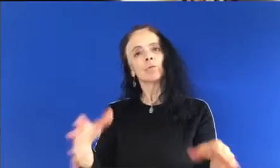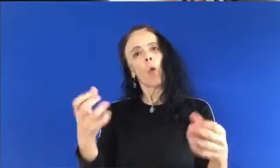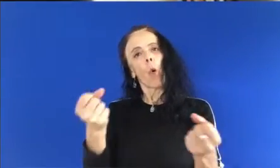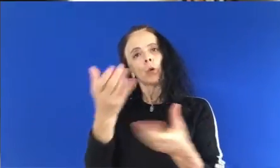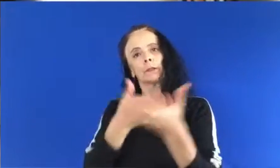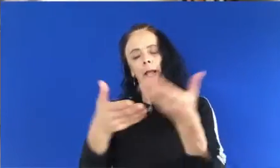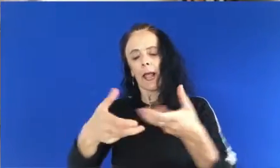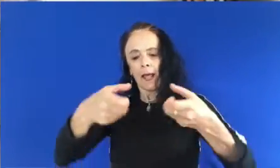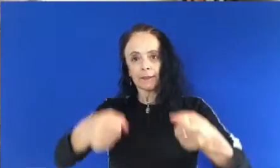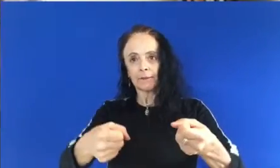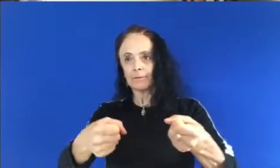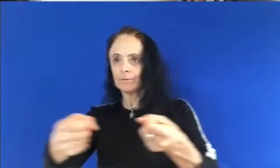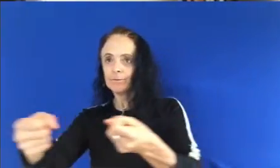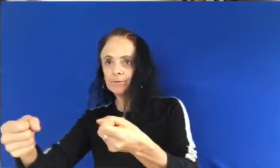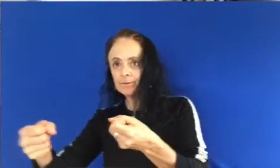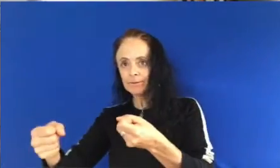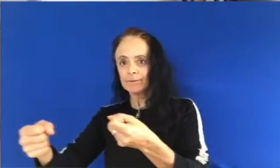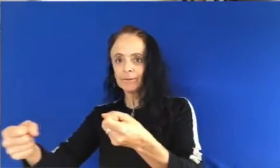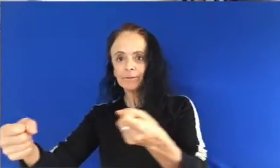together. Como así.